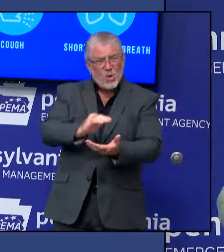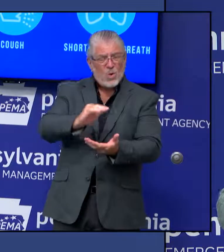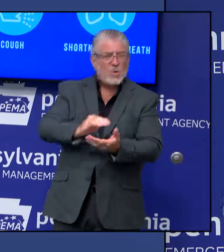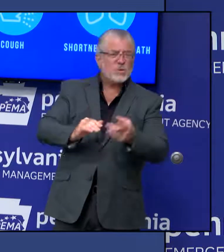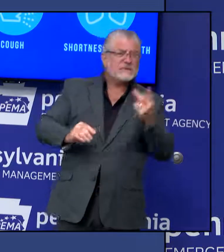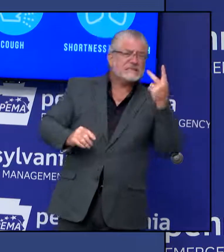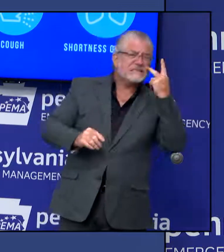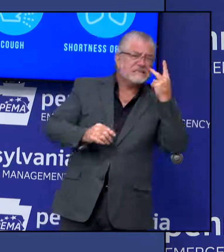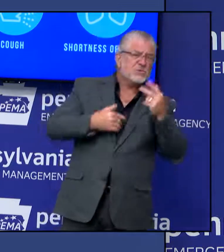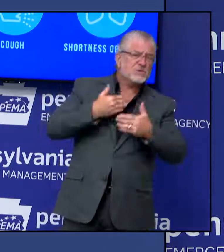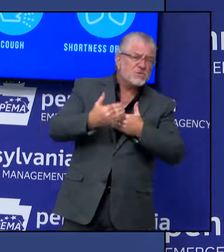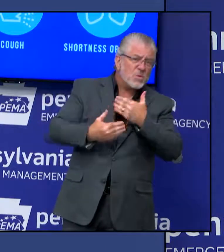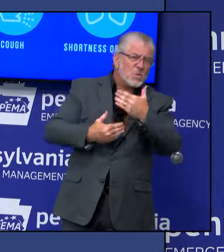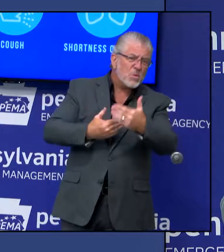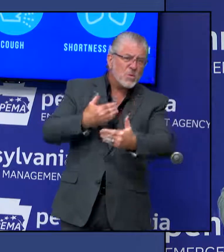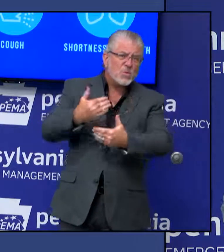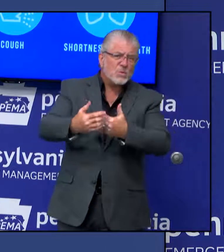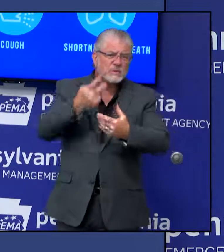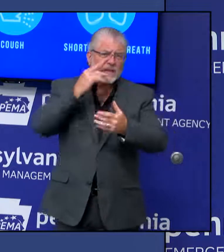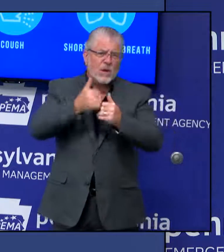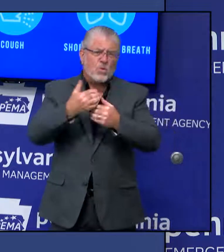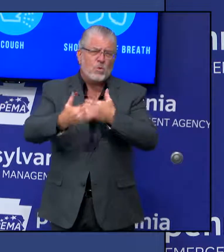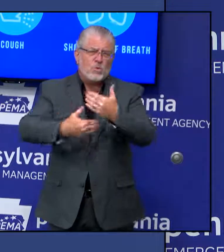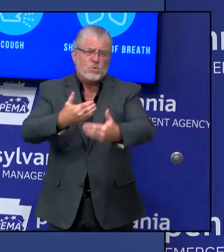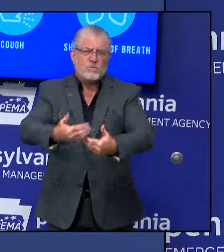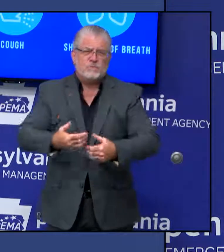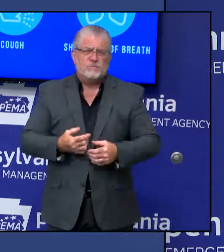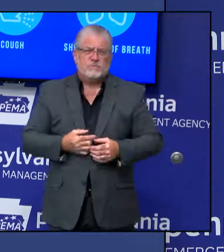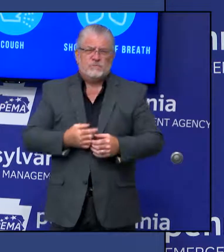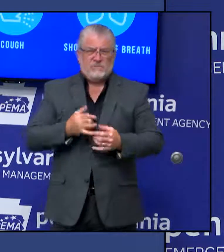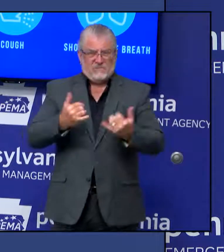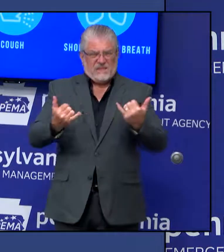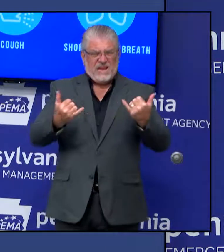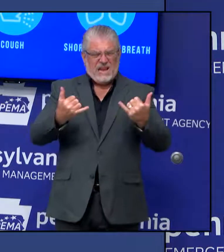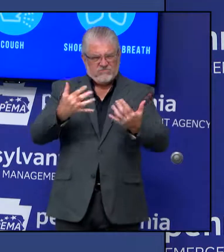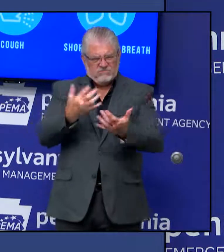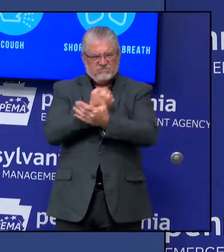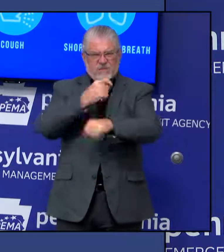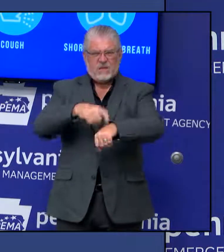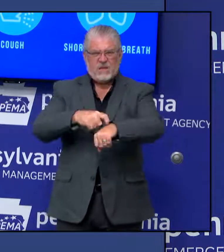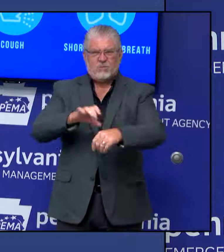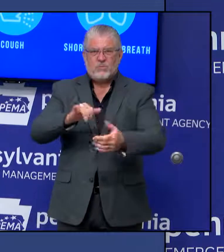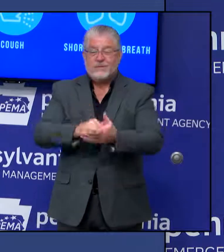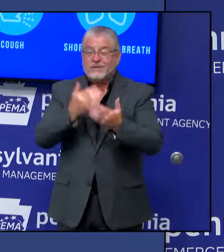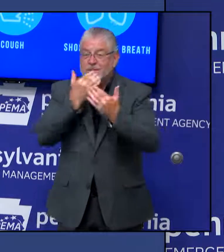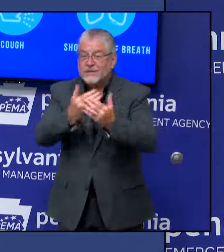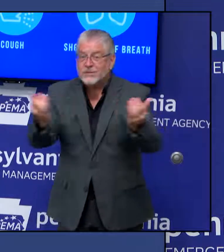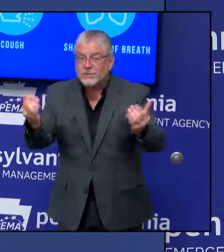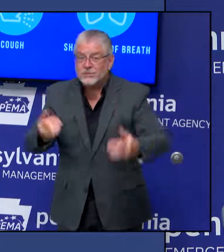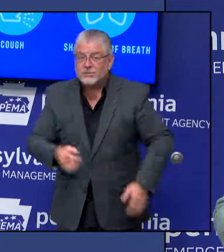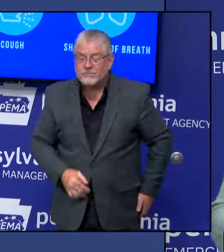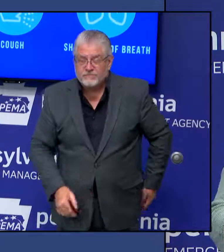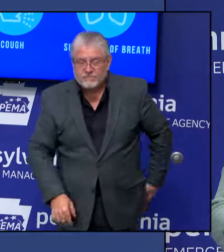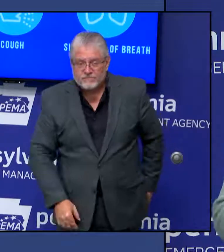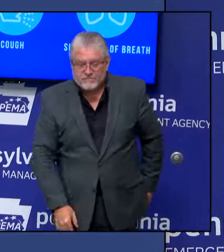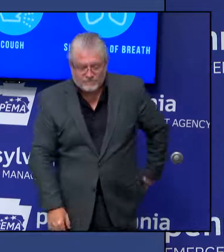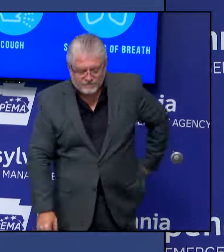goes. But now is the time to do that. Thank you, Secretary. Thank you. Thank